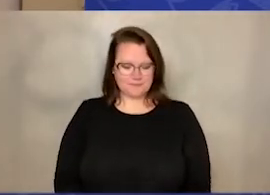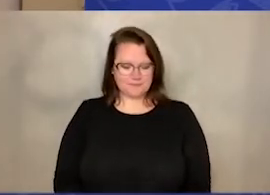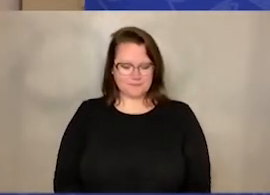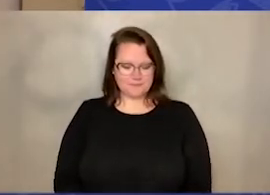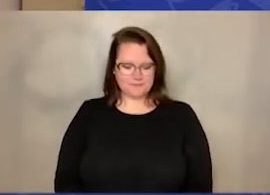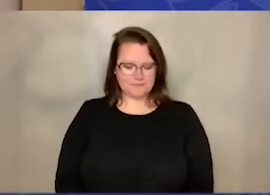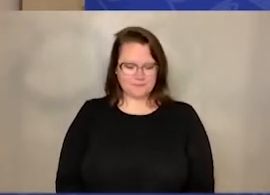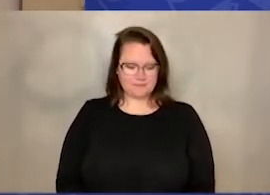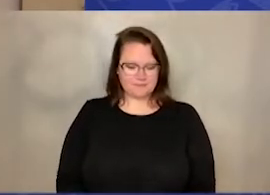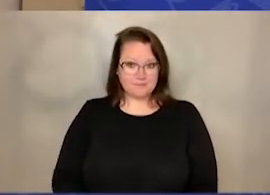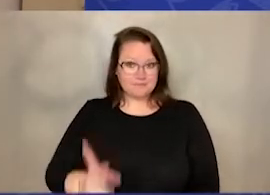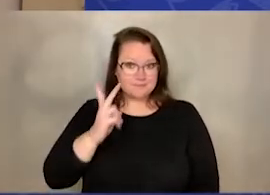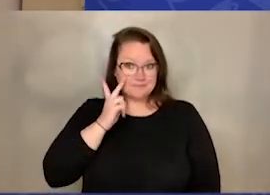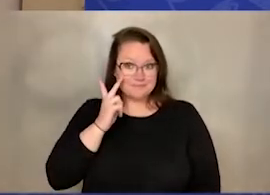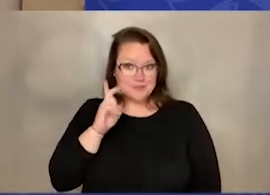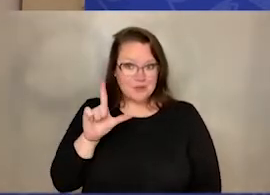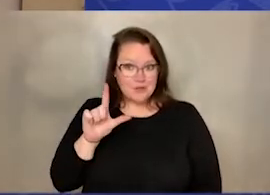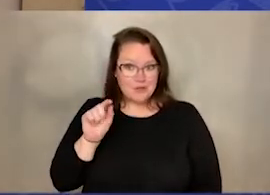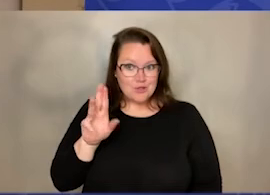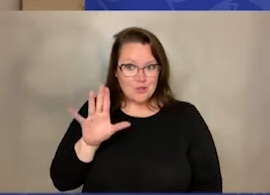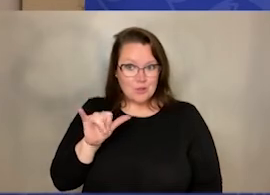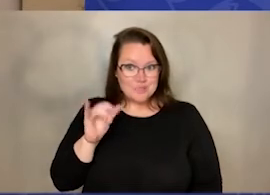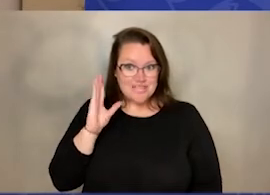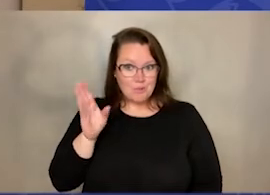Let's see if Lucy is going to move.